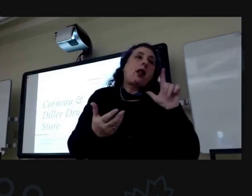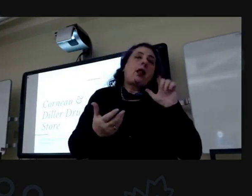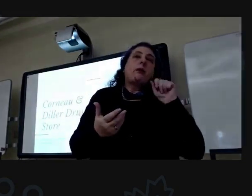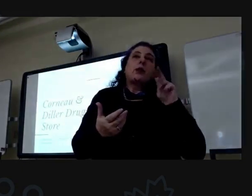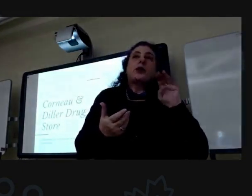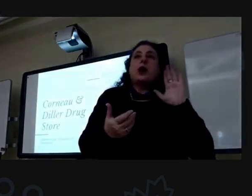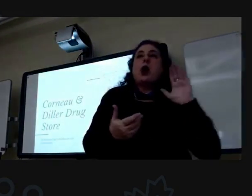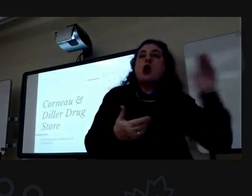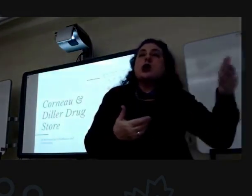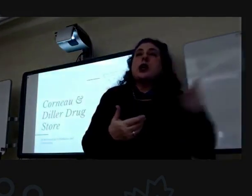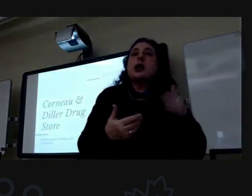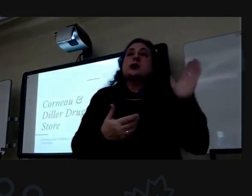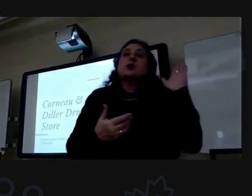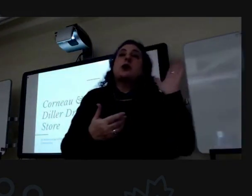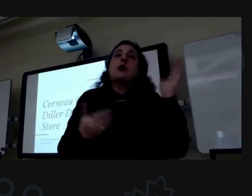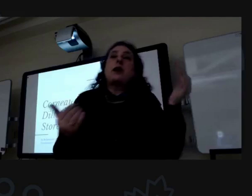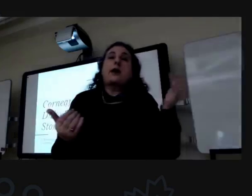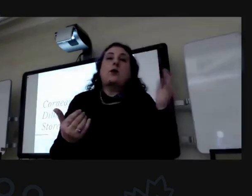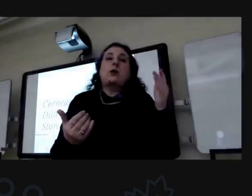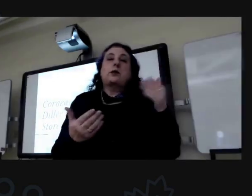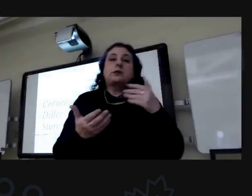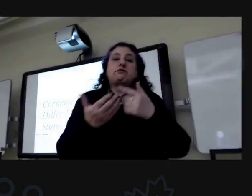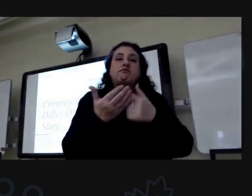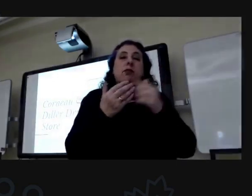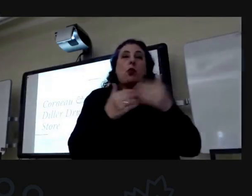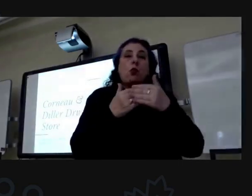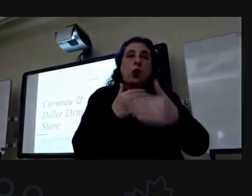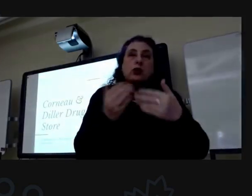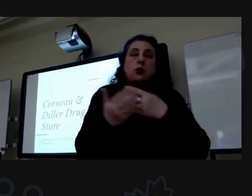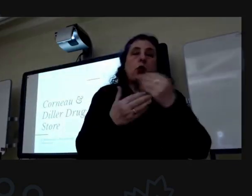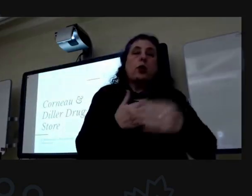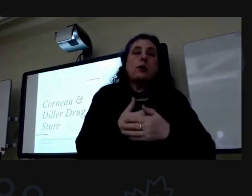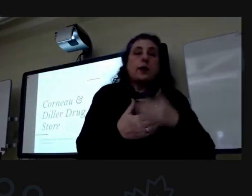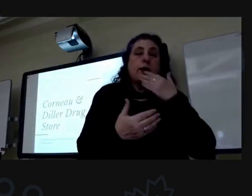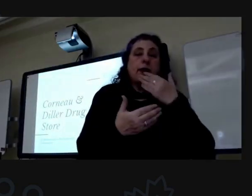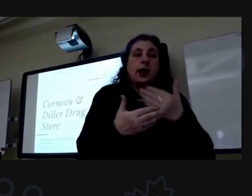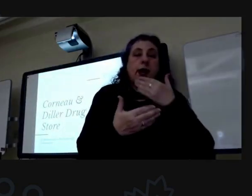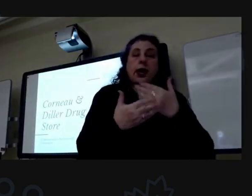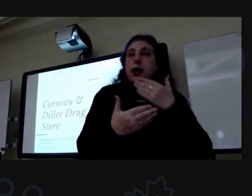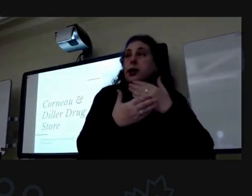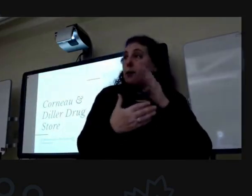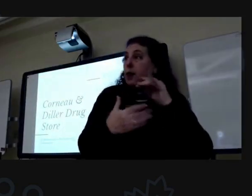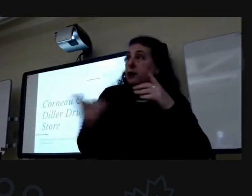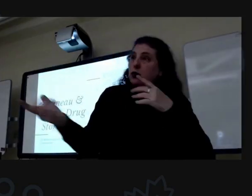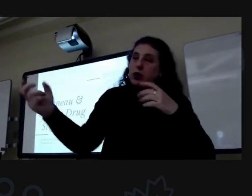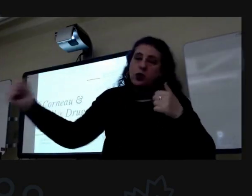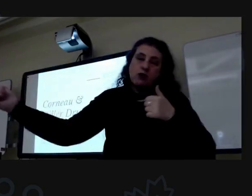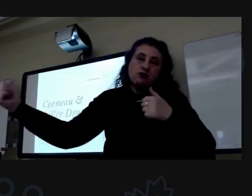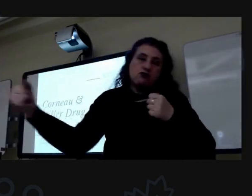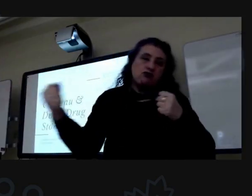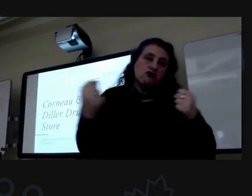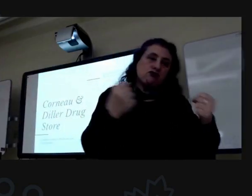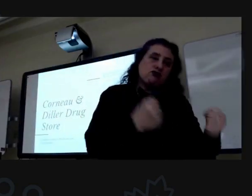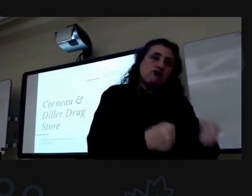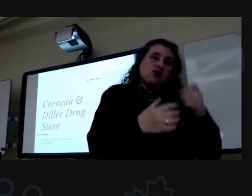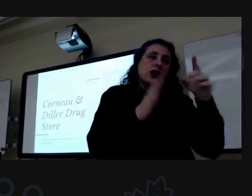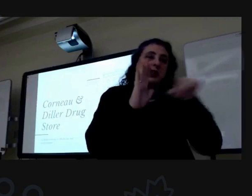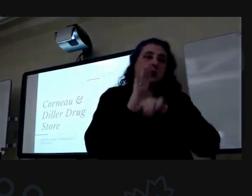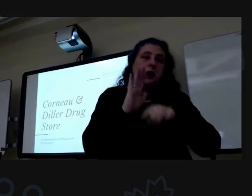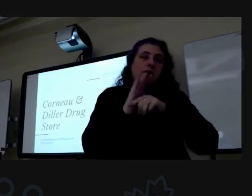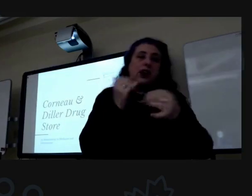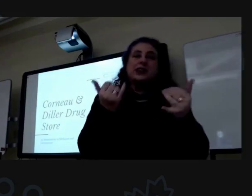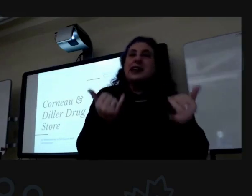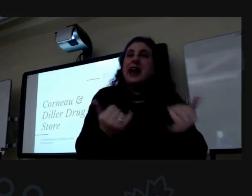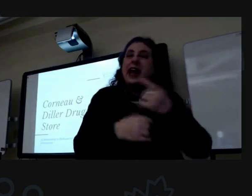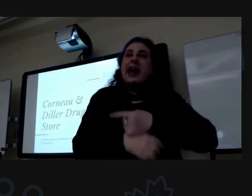our guest presenter now who will get to the rest of today's program so i'd like to thank mike um for traveling from springfield today to be here to